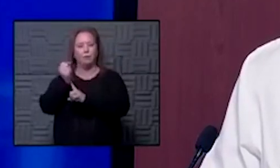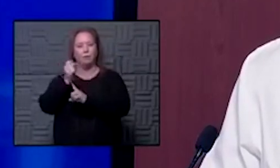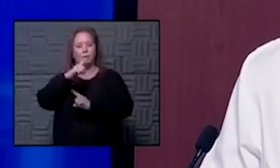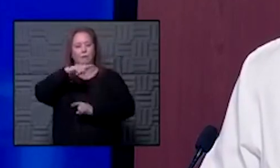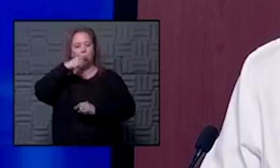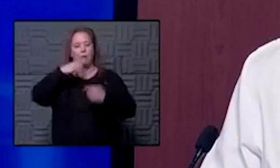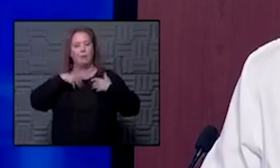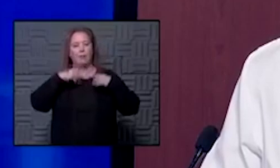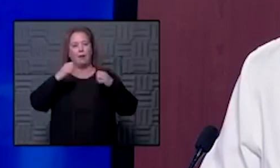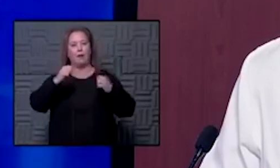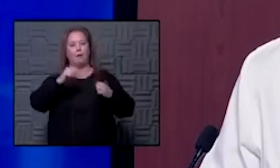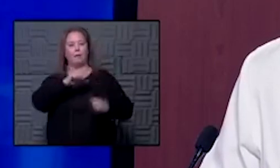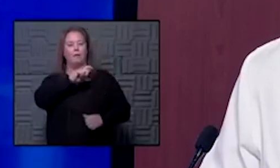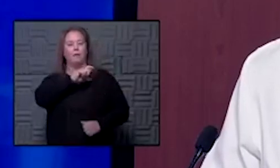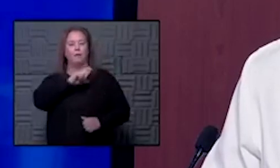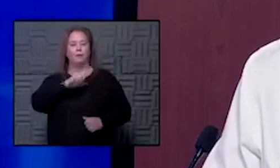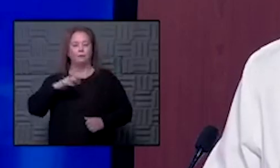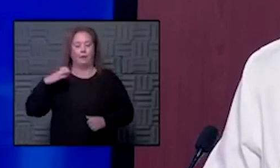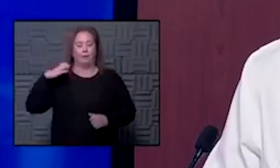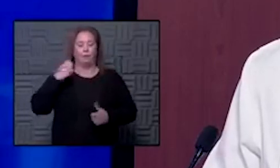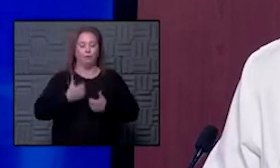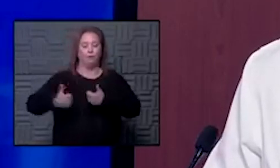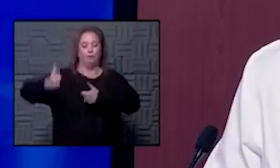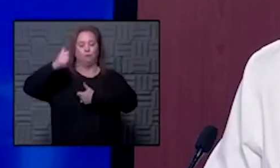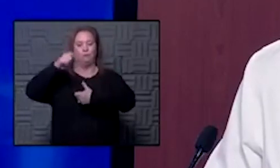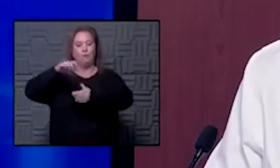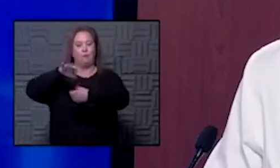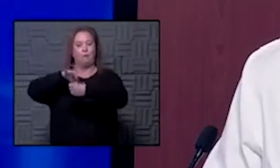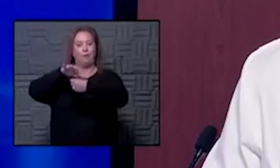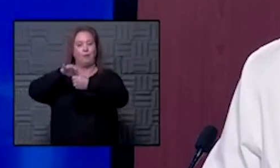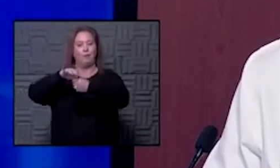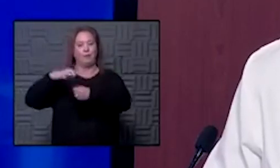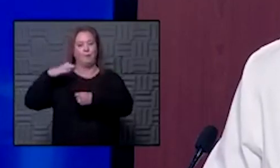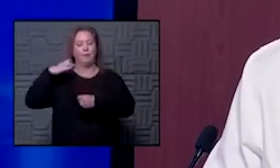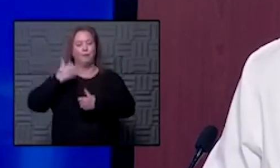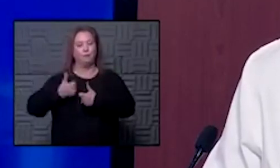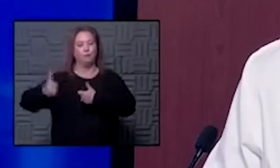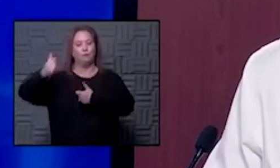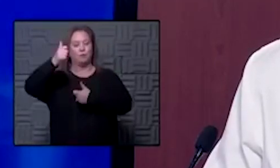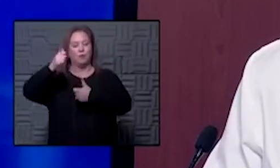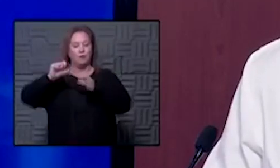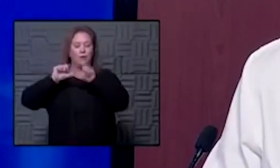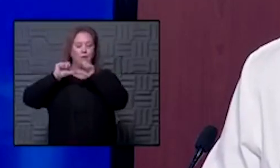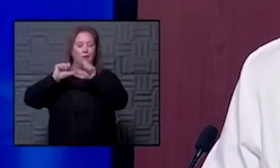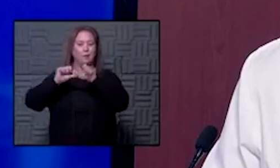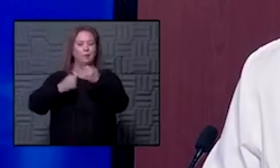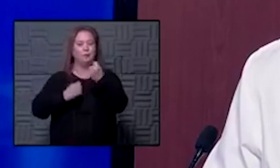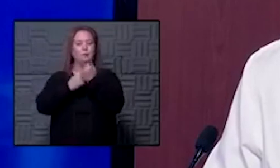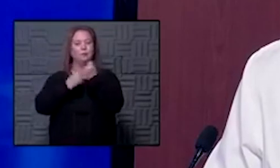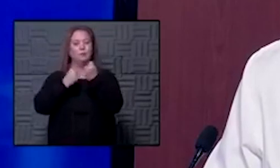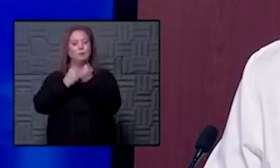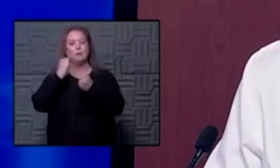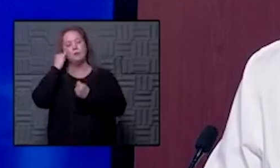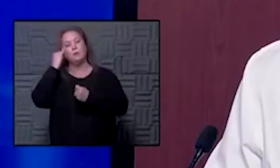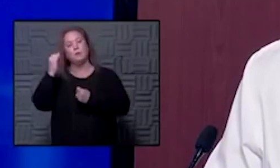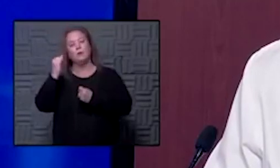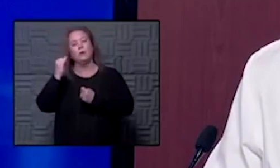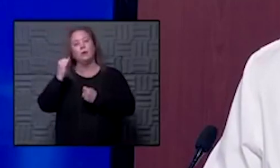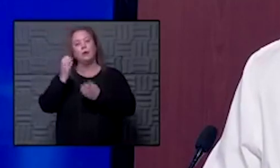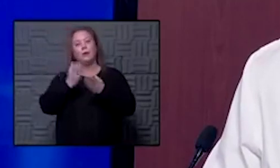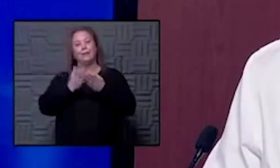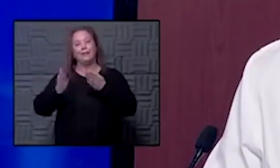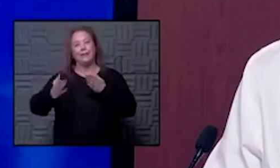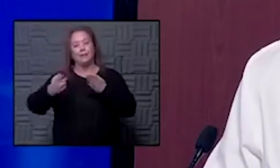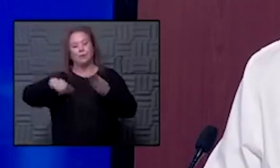health officials and and elected officials um uh i think are continuing to support the notion that the